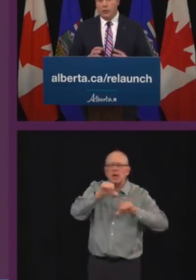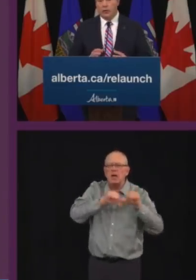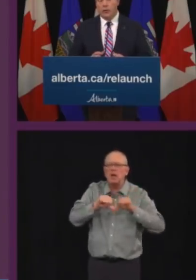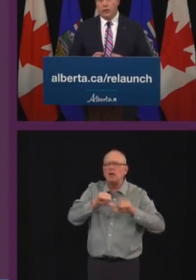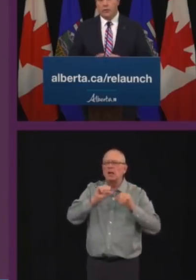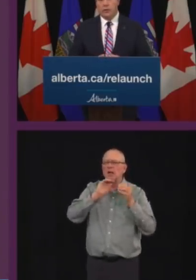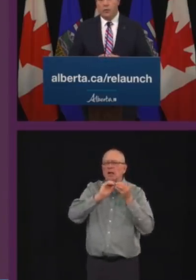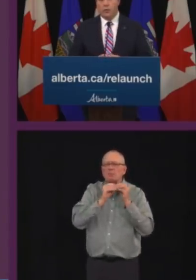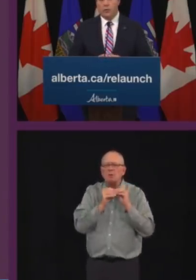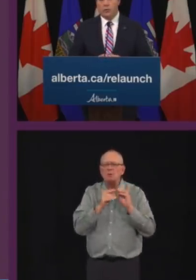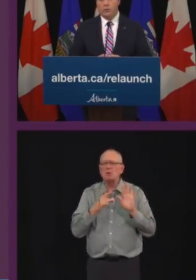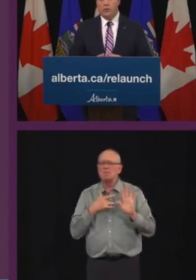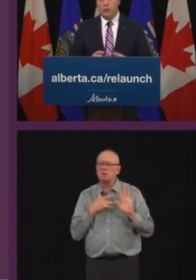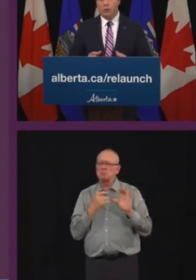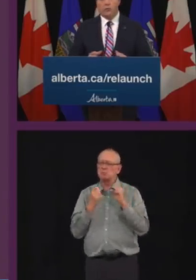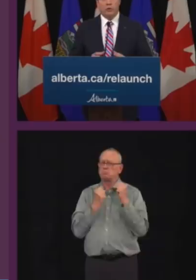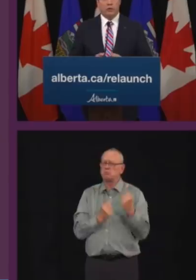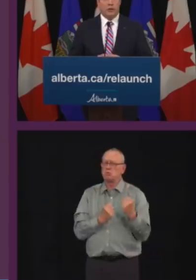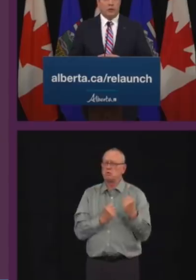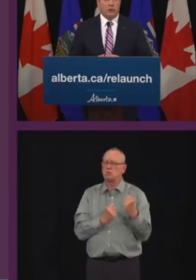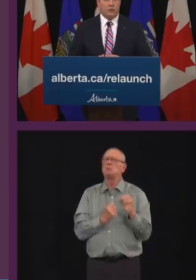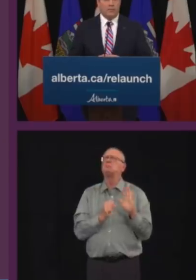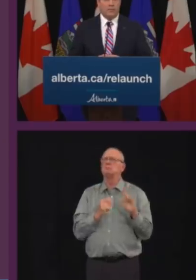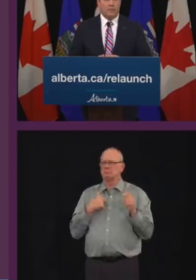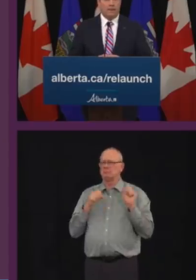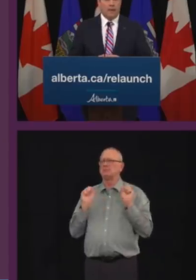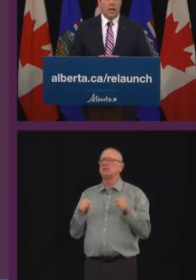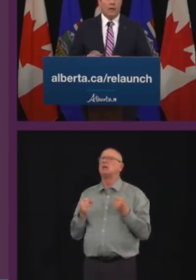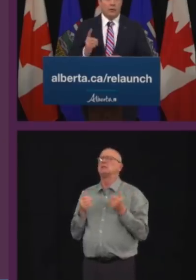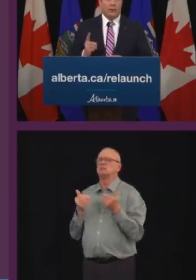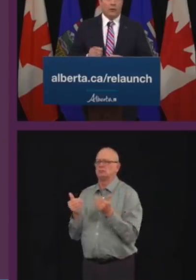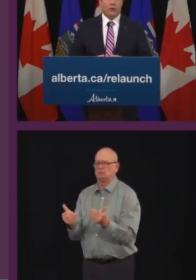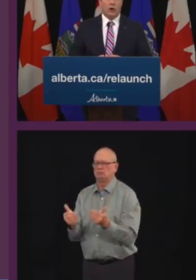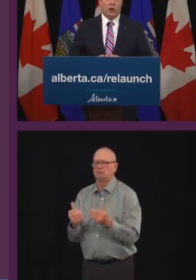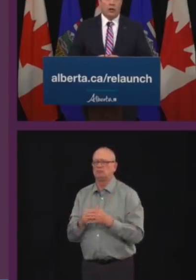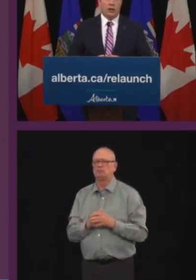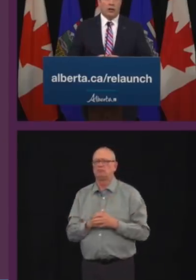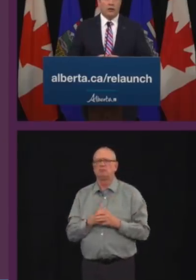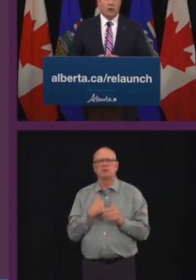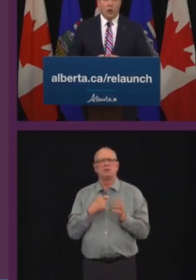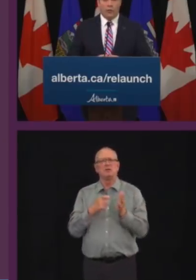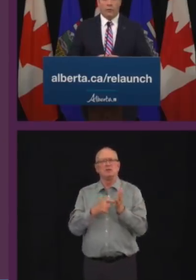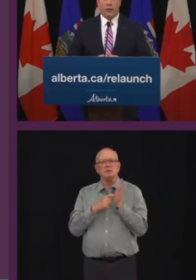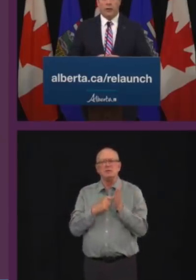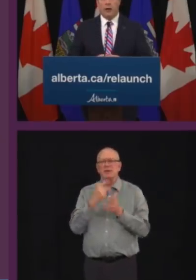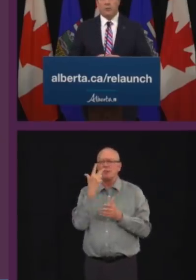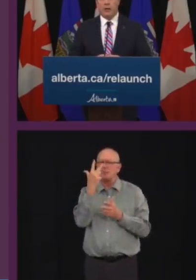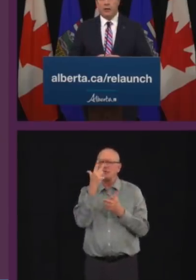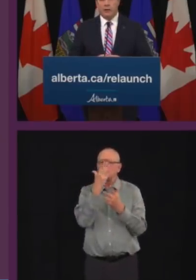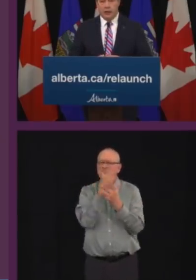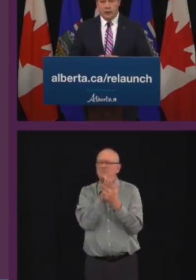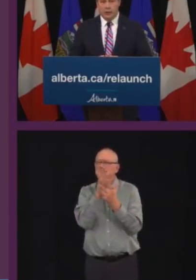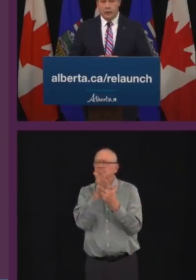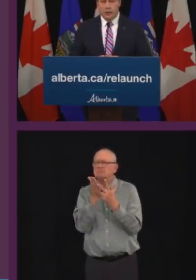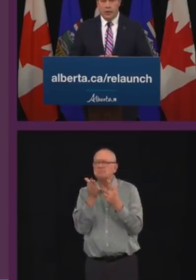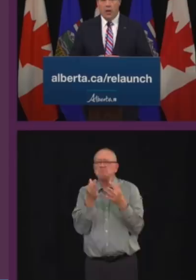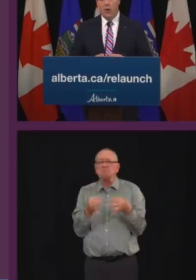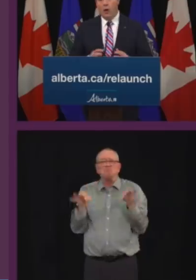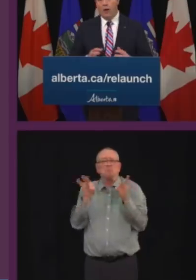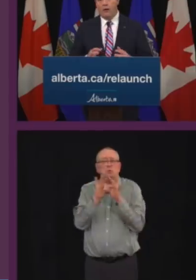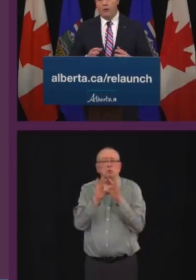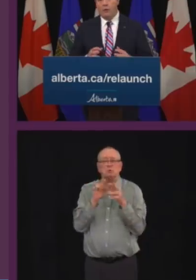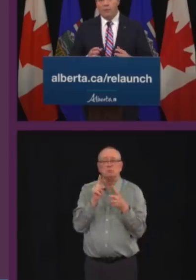public health triggers in order to move forward with stage two. The first target is COVID-related hospitalizations